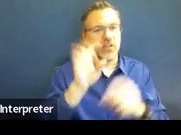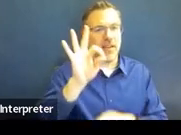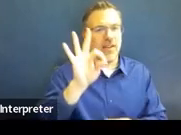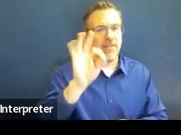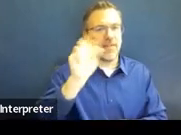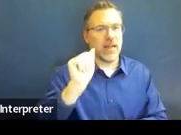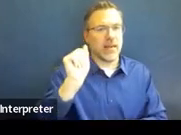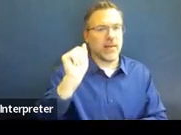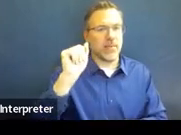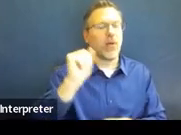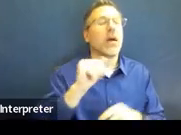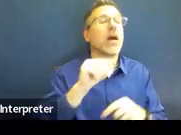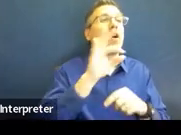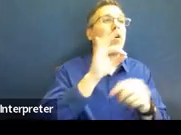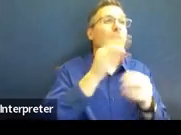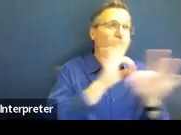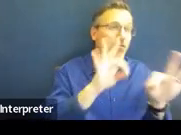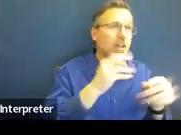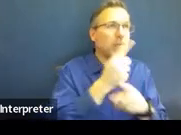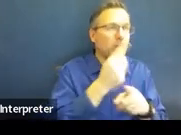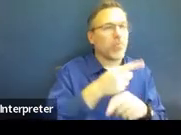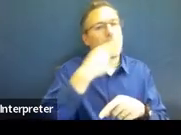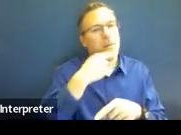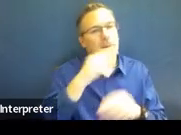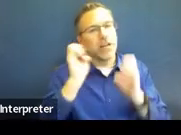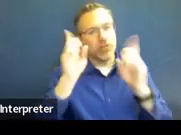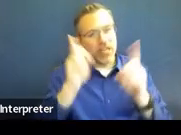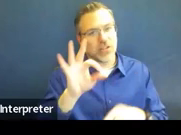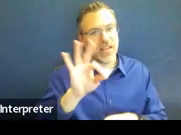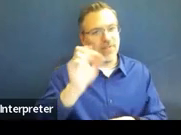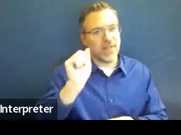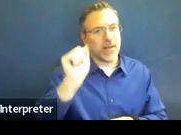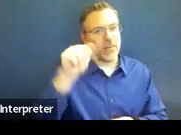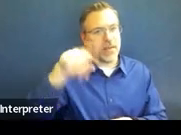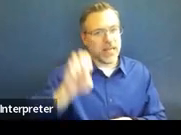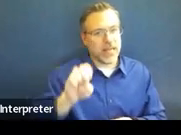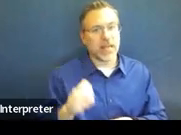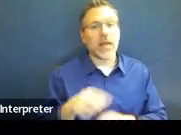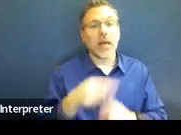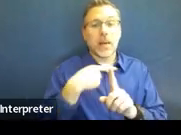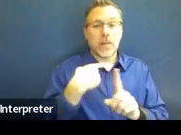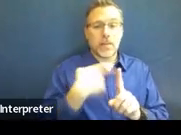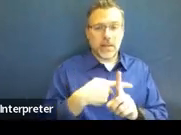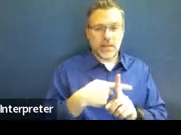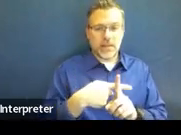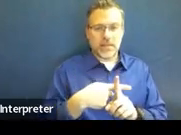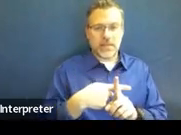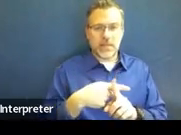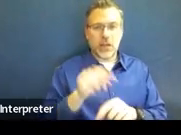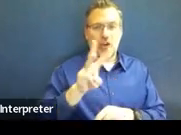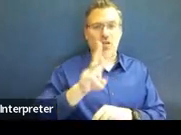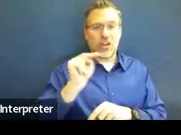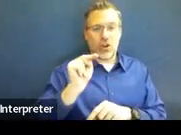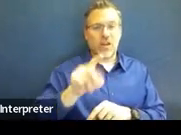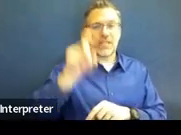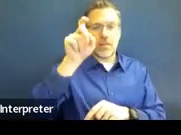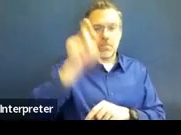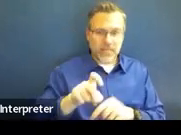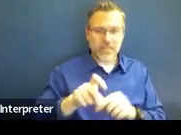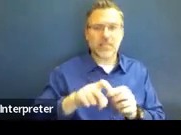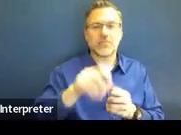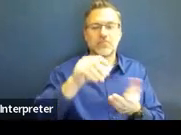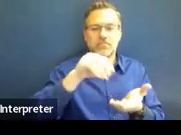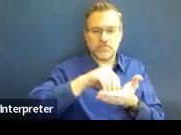a written notice must be generated after every IEP meeting, or if there's an agreement with